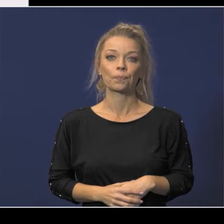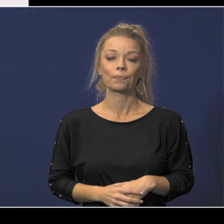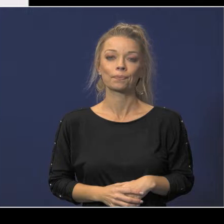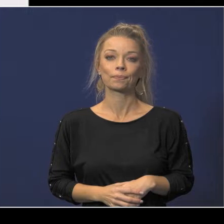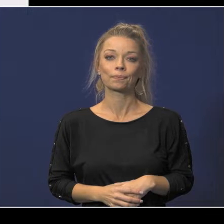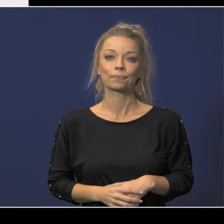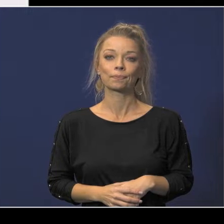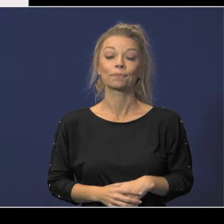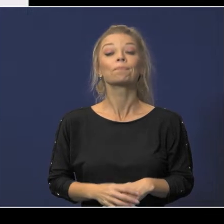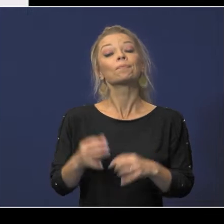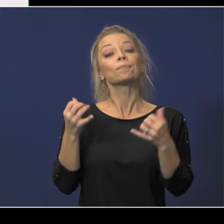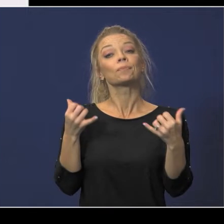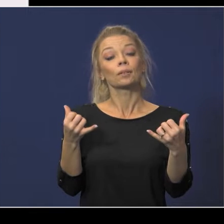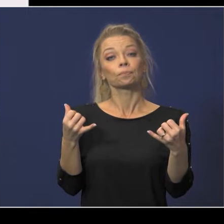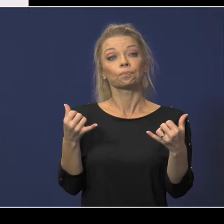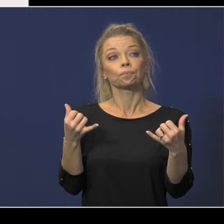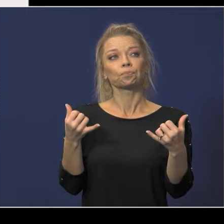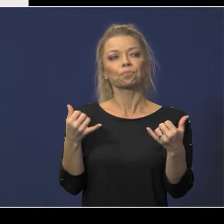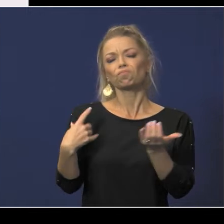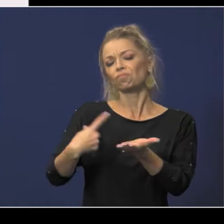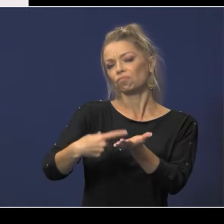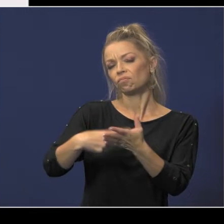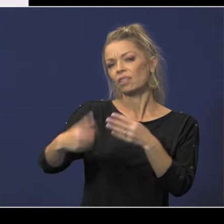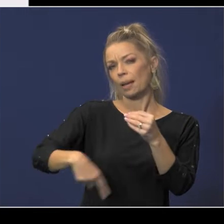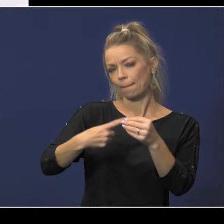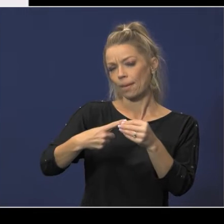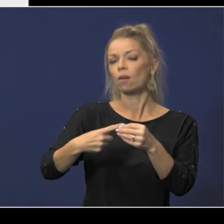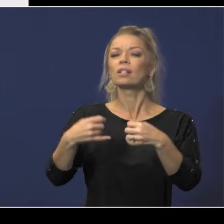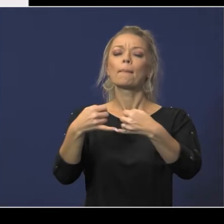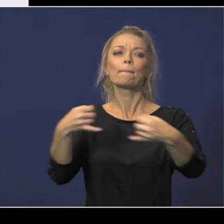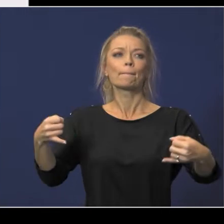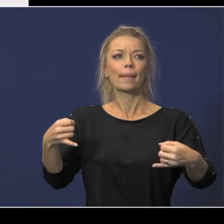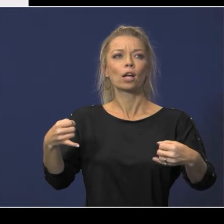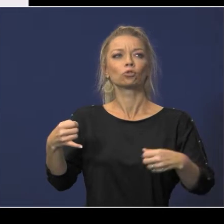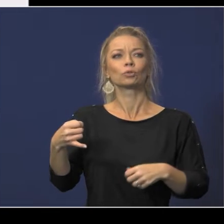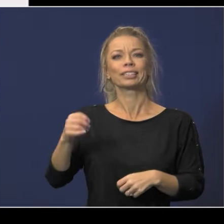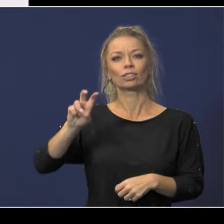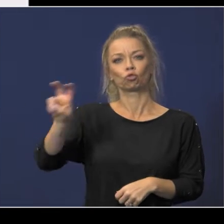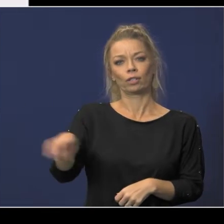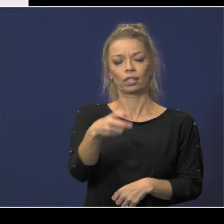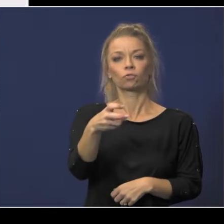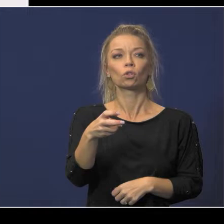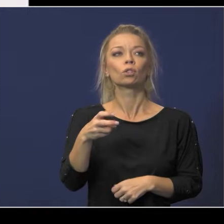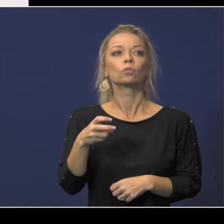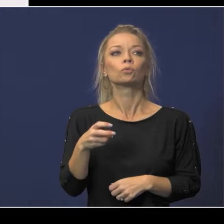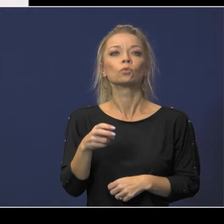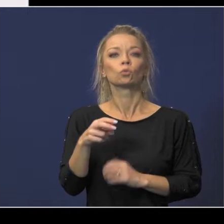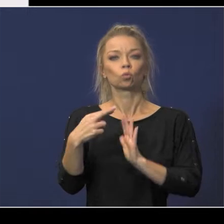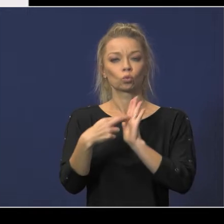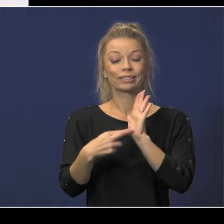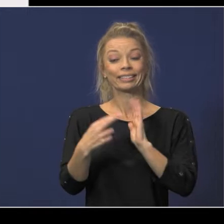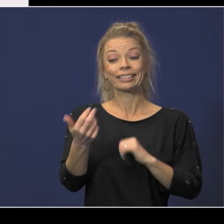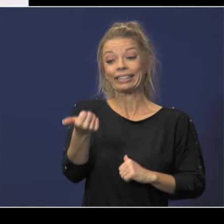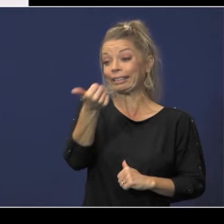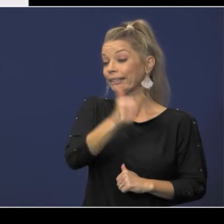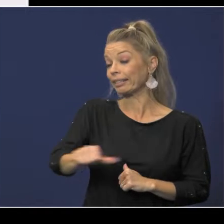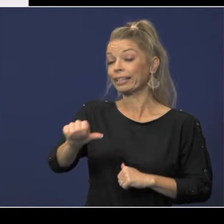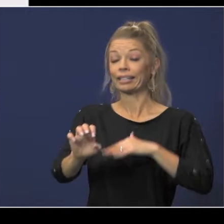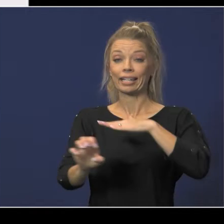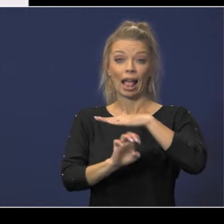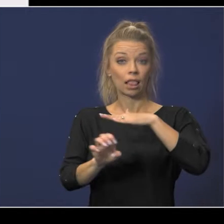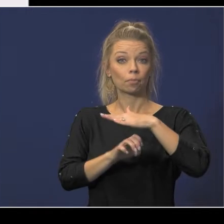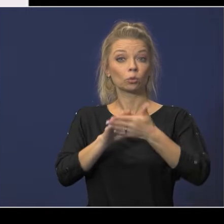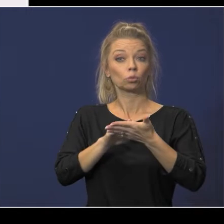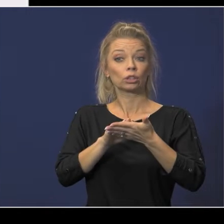okay now let's talk about boundary transfer roles in elementary schools any elementary school student affected by this boundary